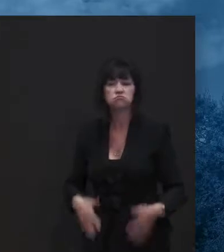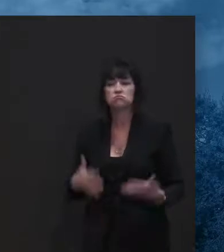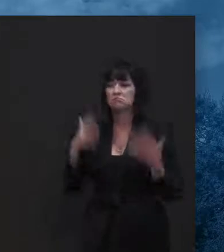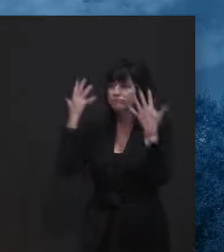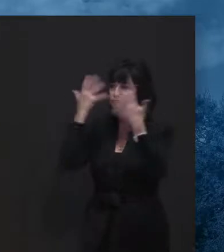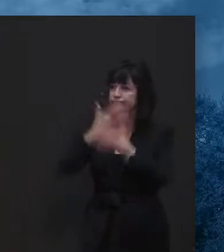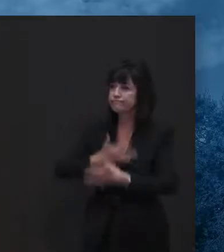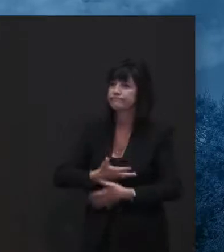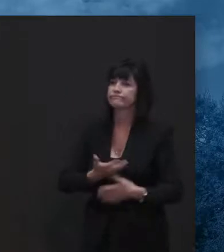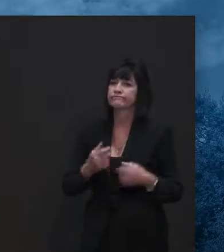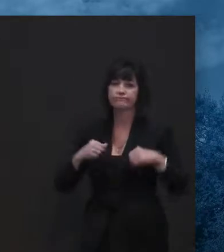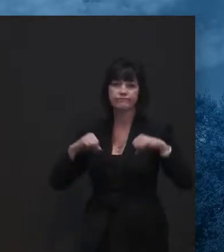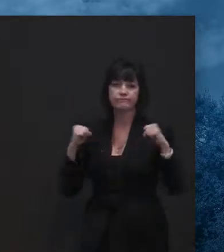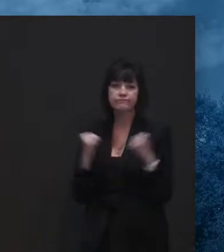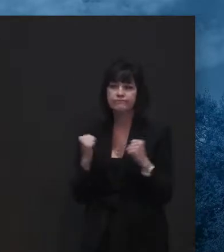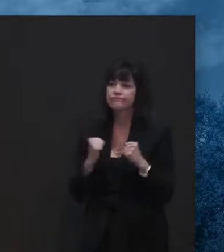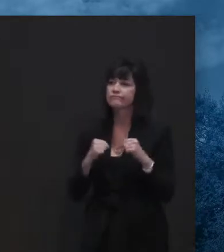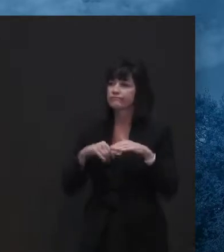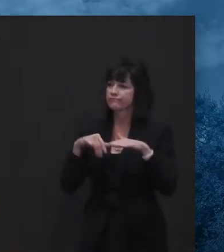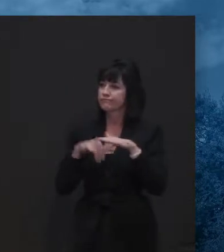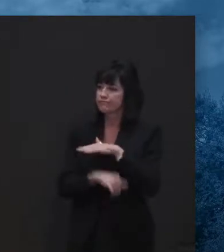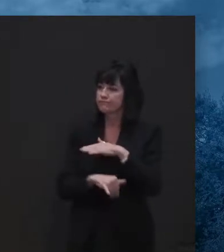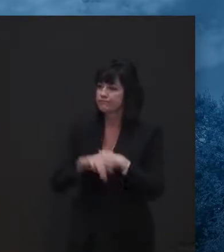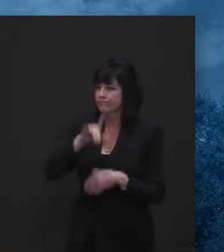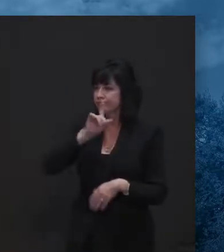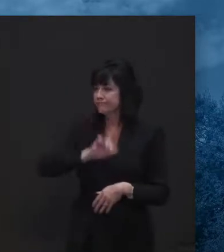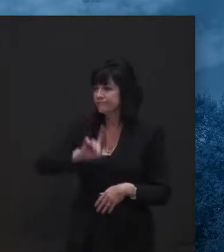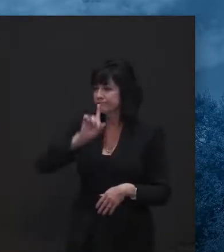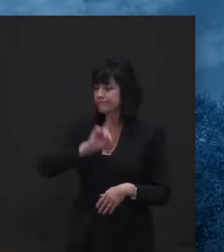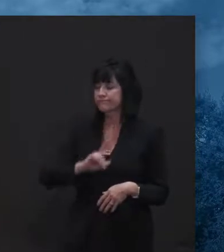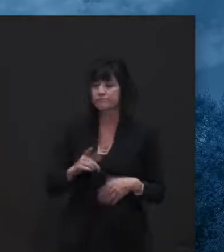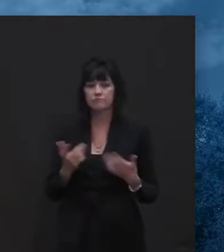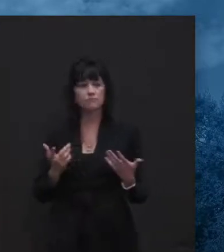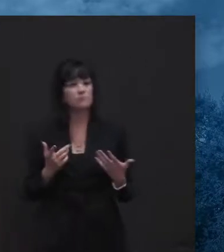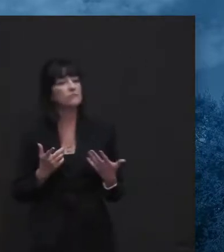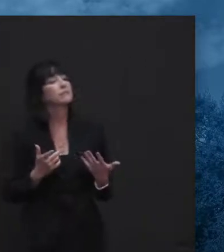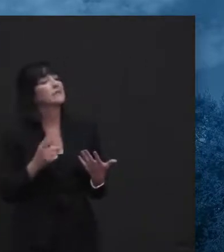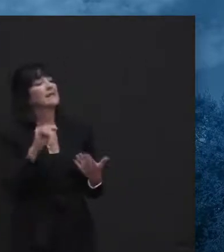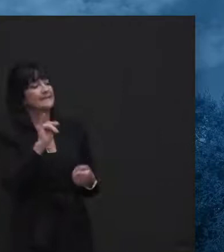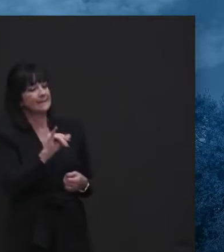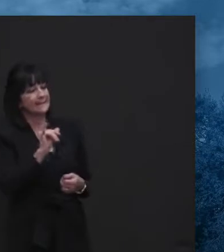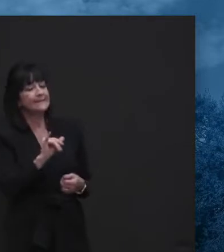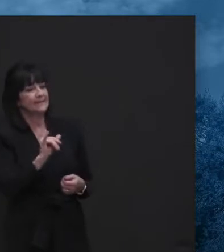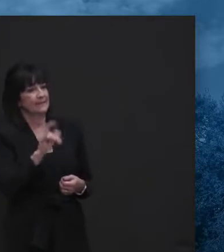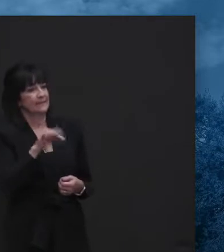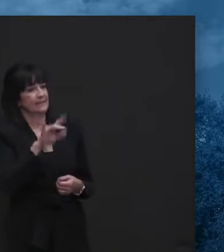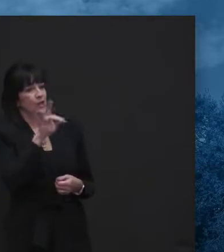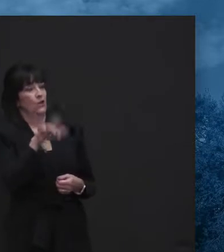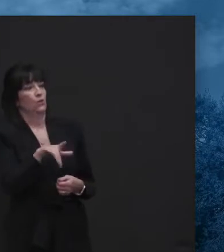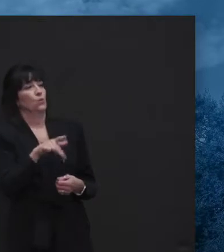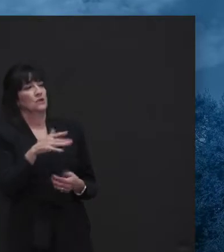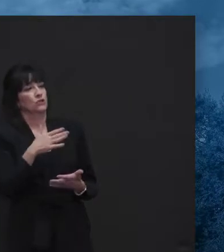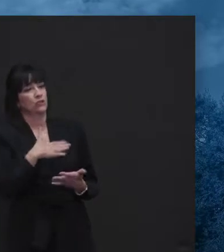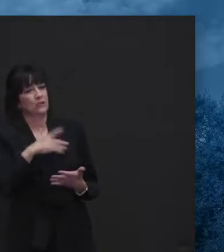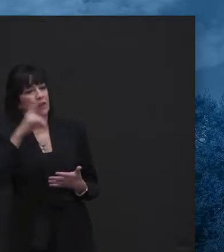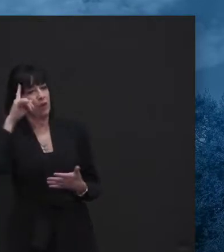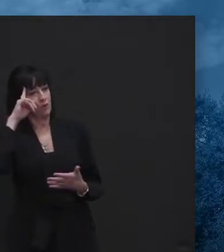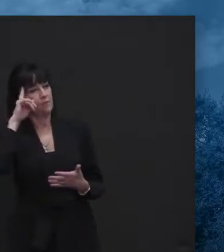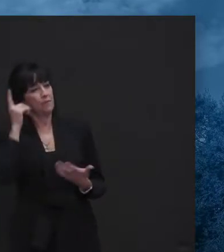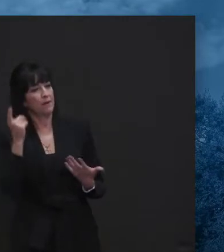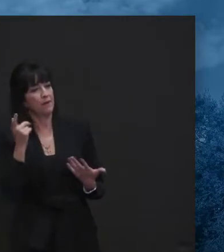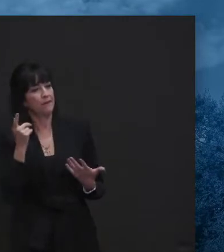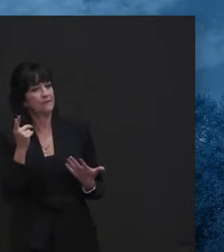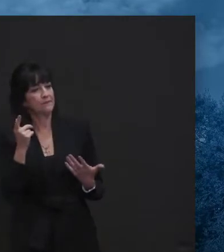why going back to the question about why are we conceding, you will, allowing any kind of